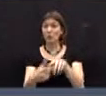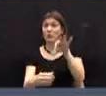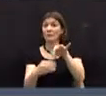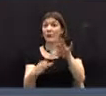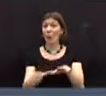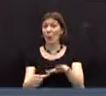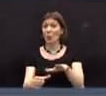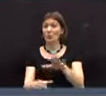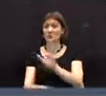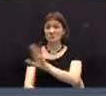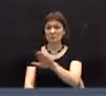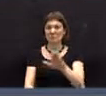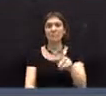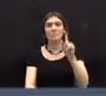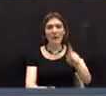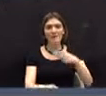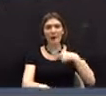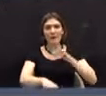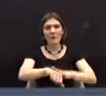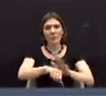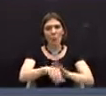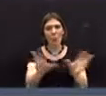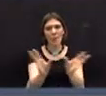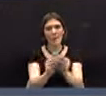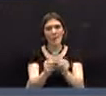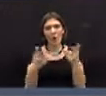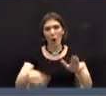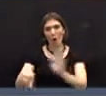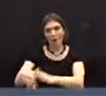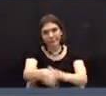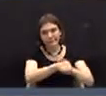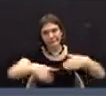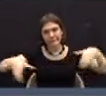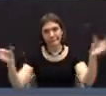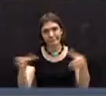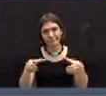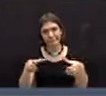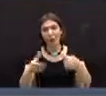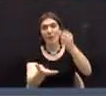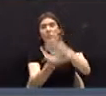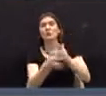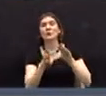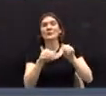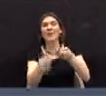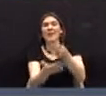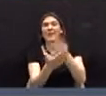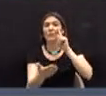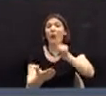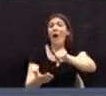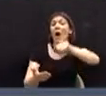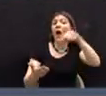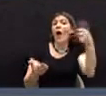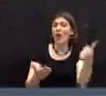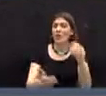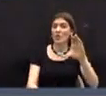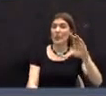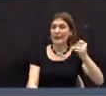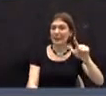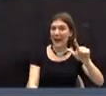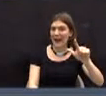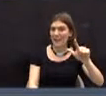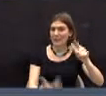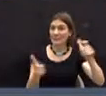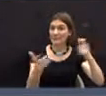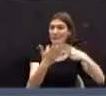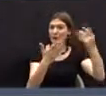specifically warned meeting for that purpose to get the approval to spend the money on another capital project.